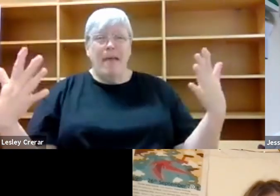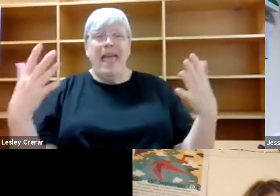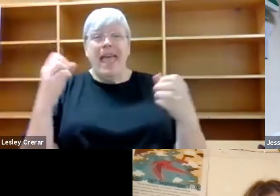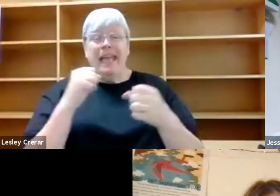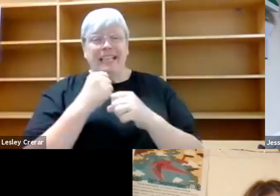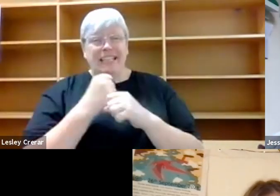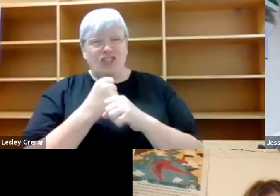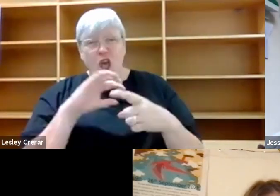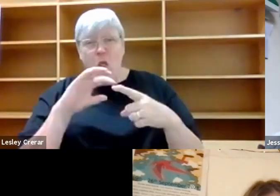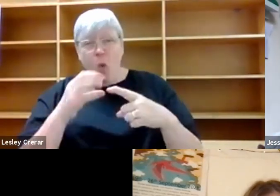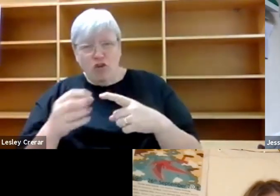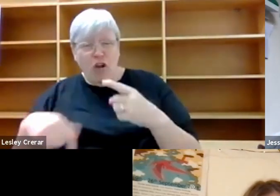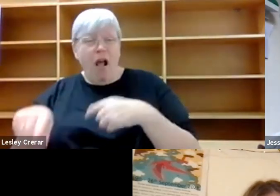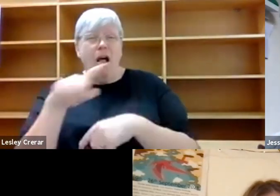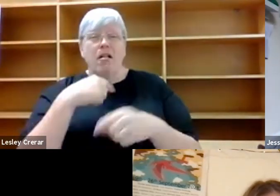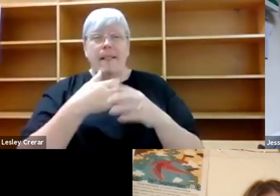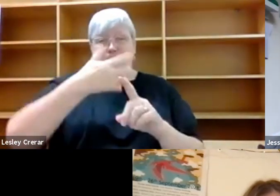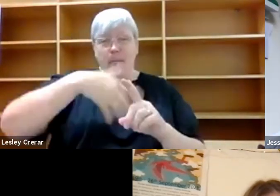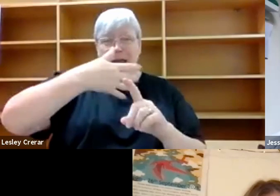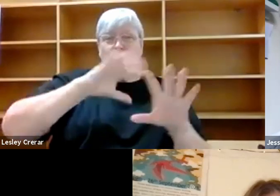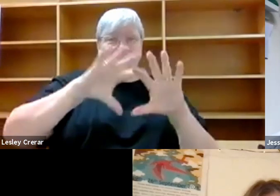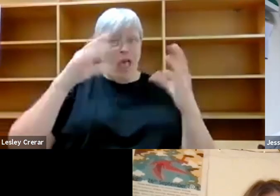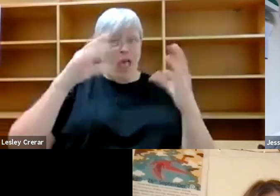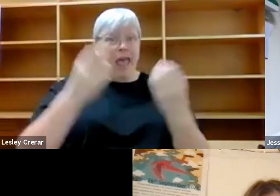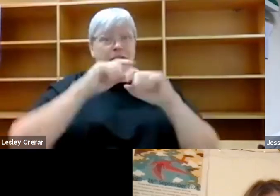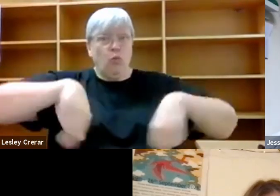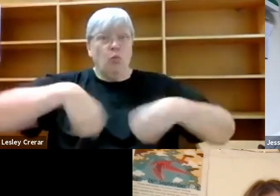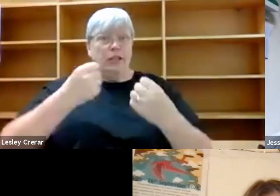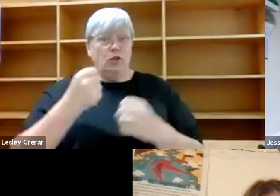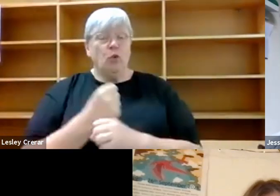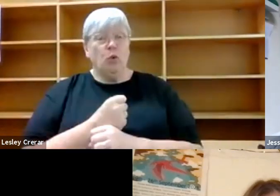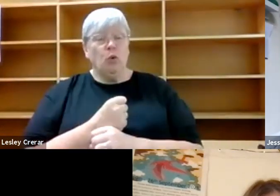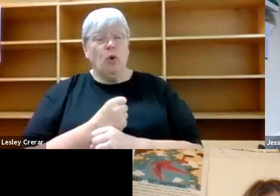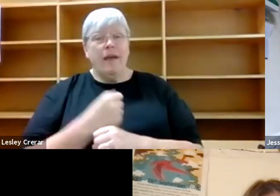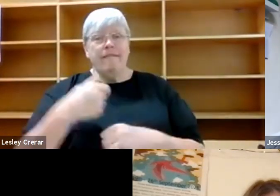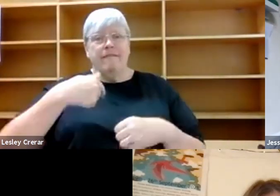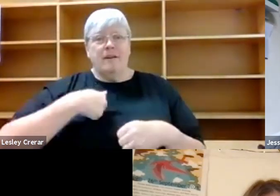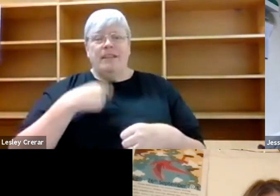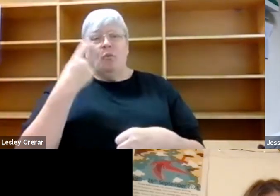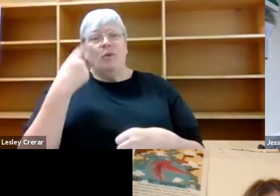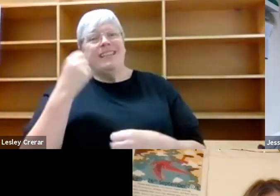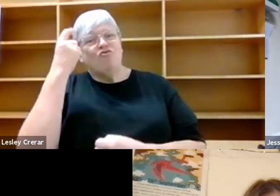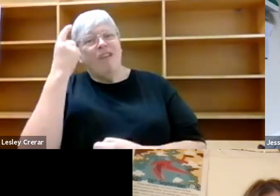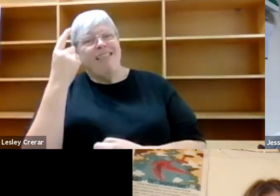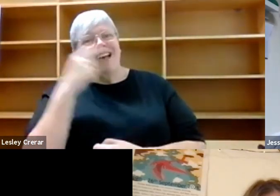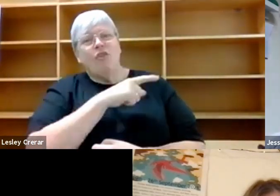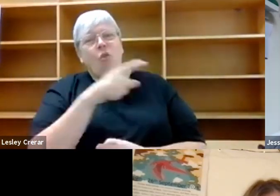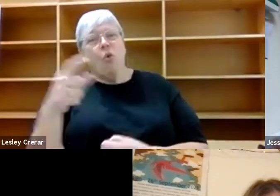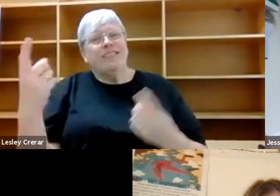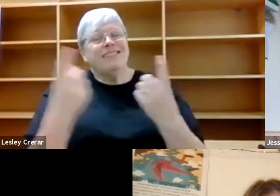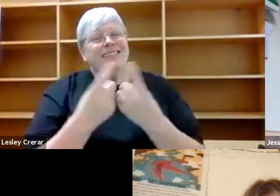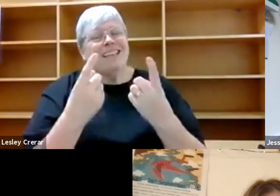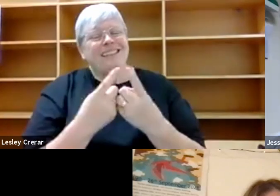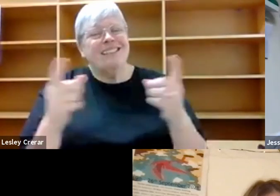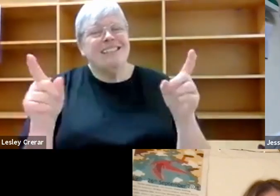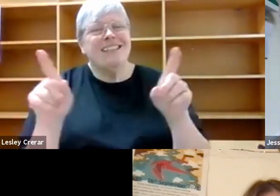everything that we do. And, and for me, was only once I realized that those things were almost like, if you imagine the like on a slinky